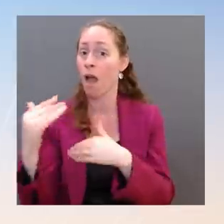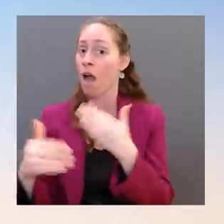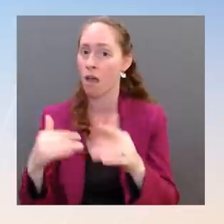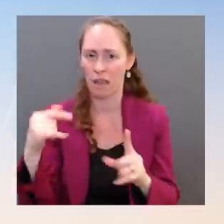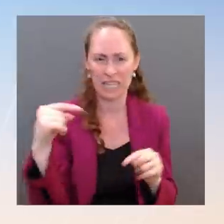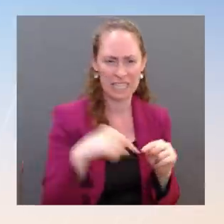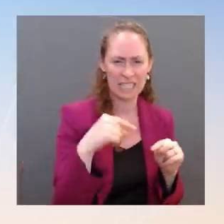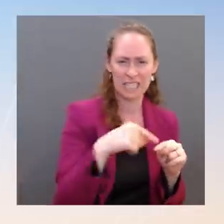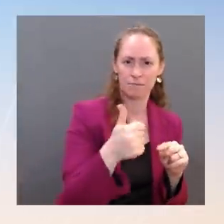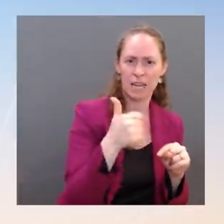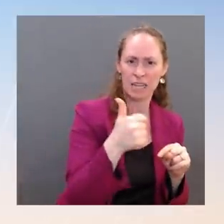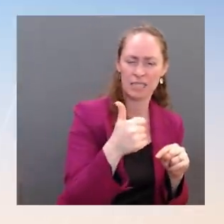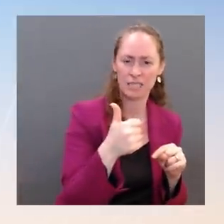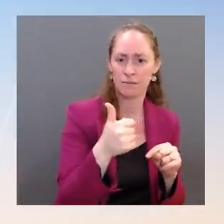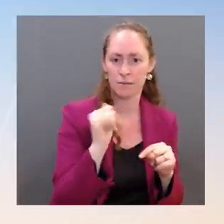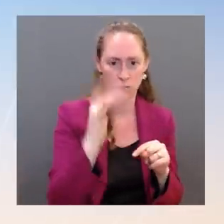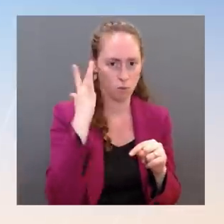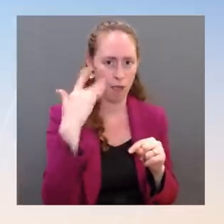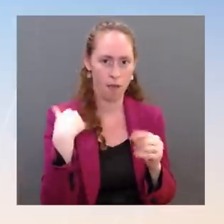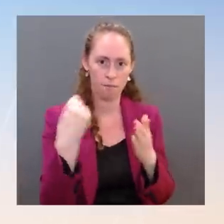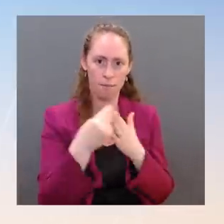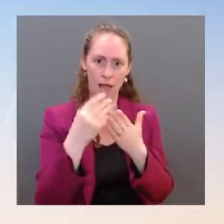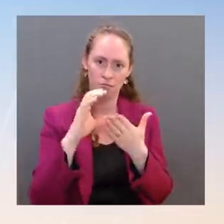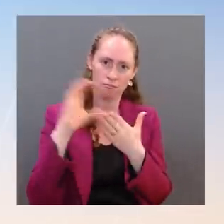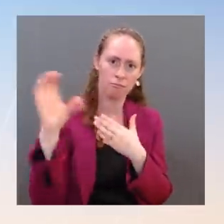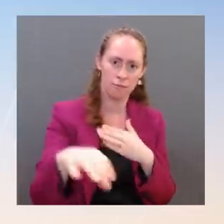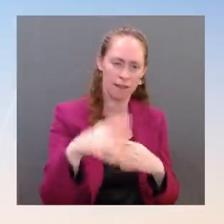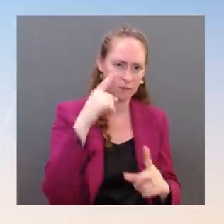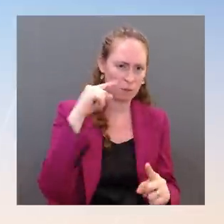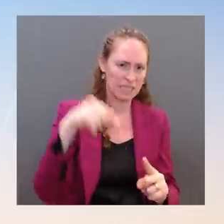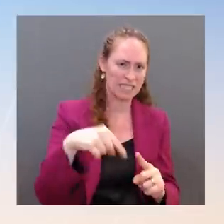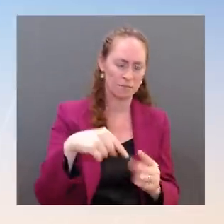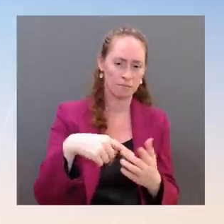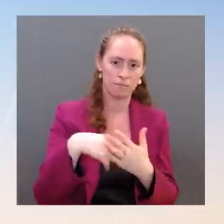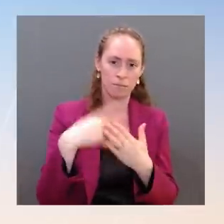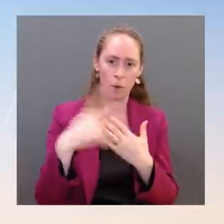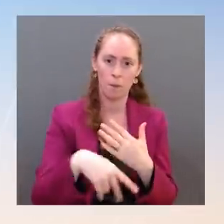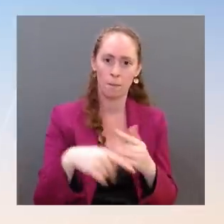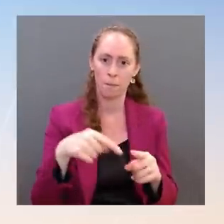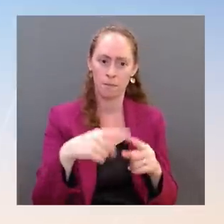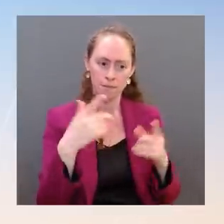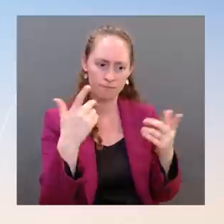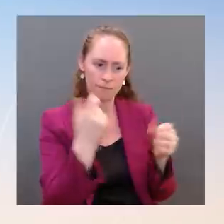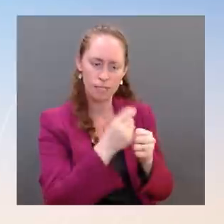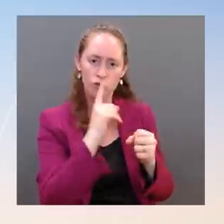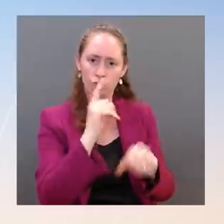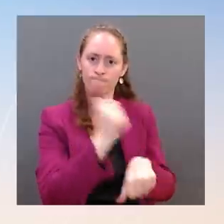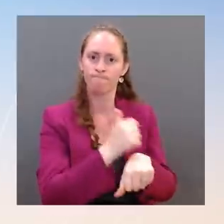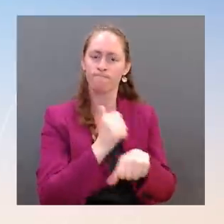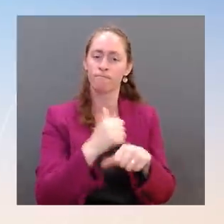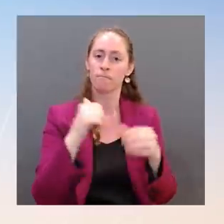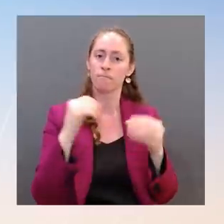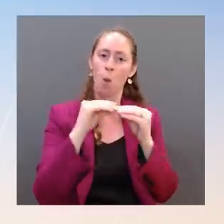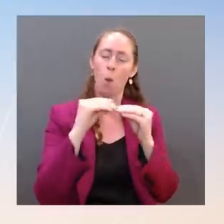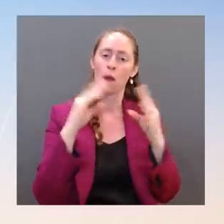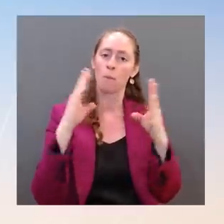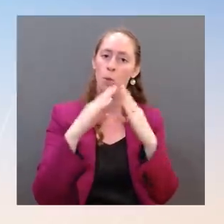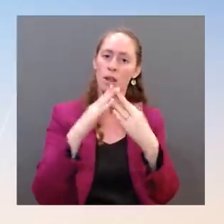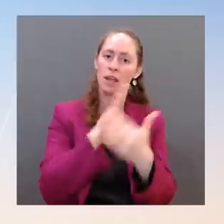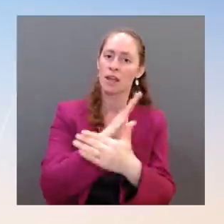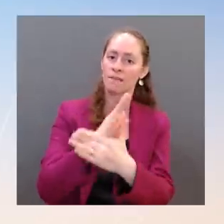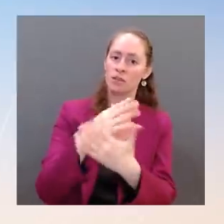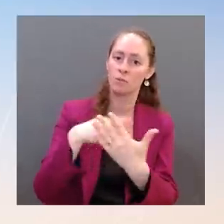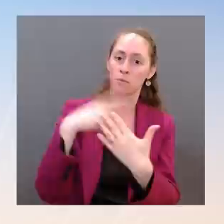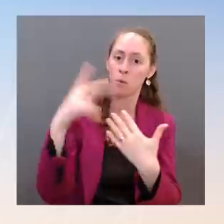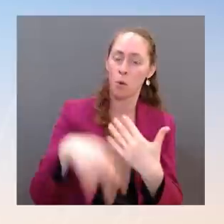in community violence intervention. That's why he secured more than more money for that in his 2022 budget. And that's why